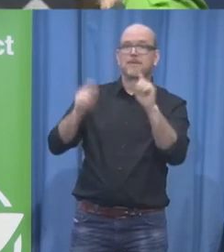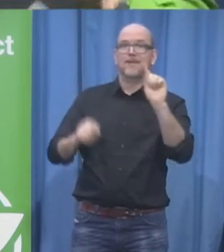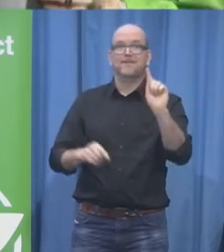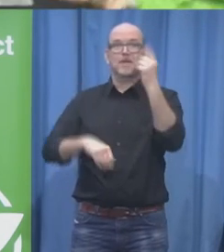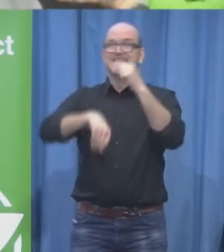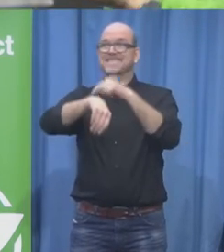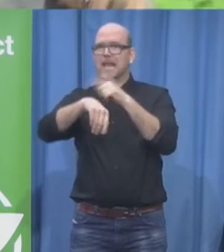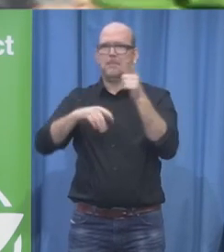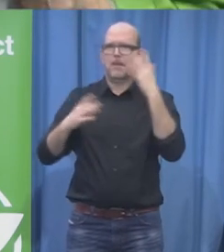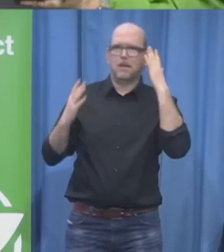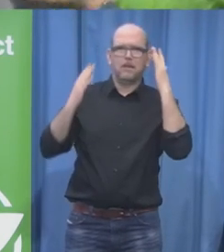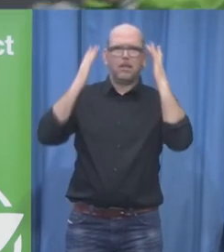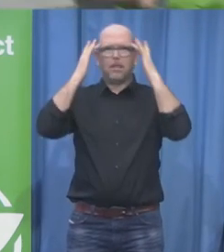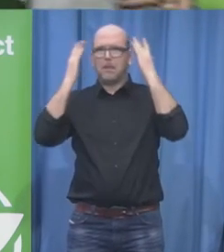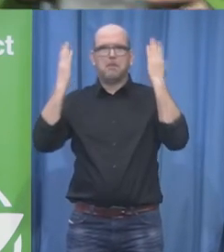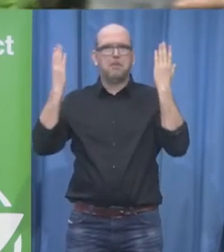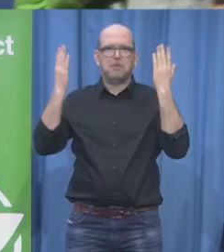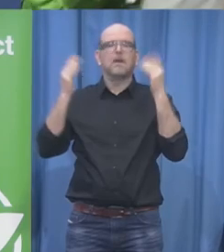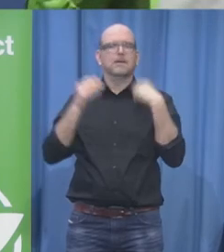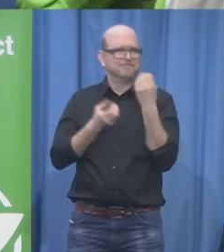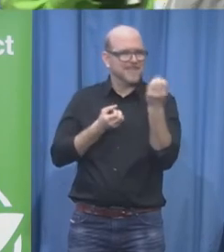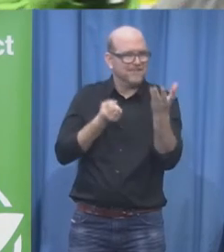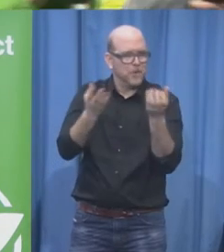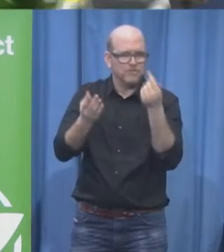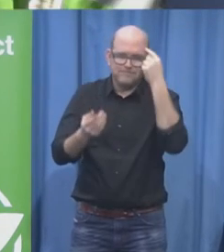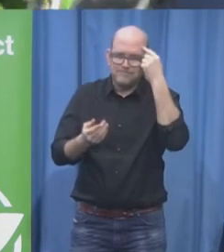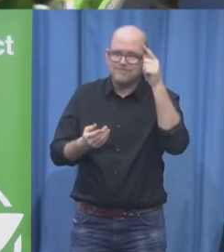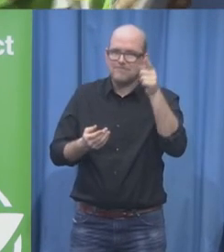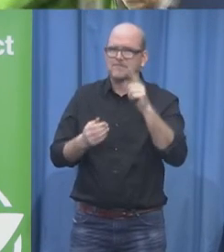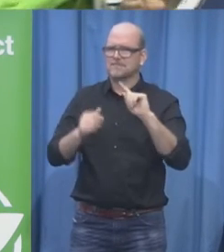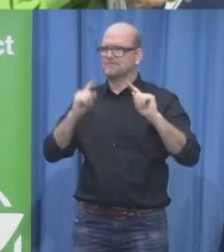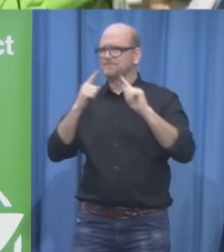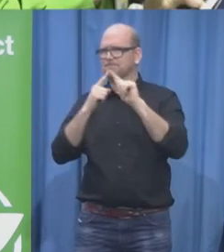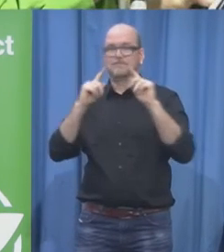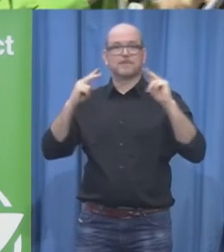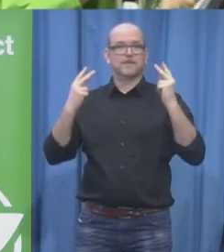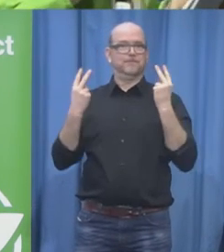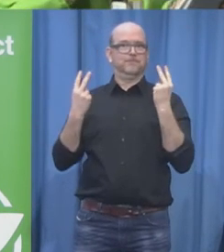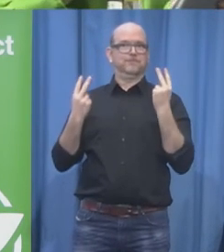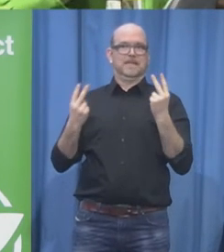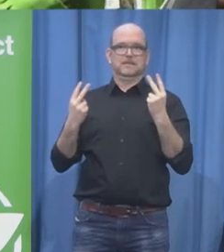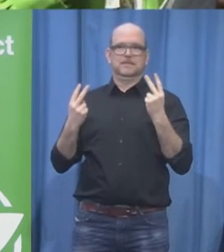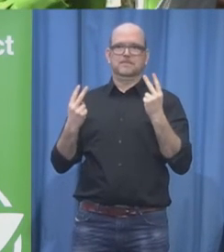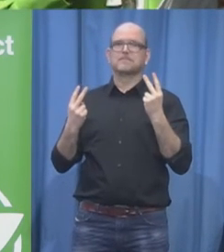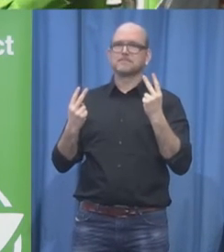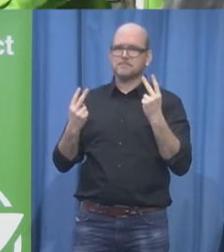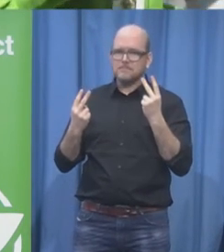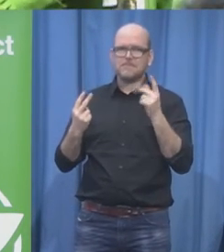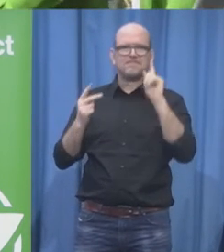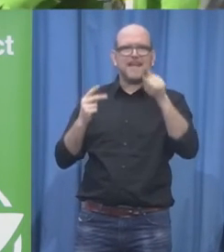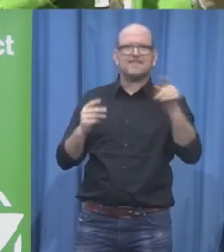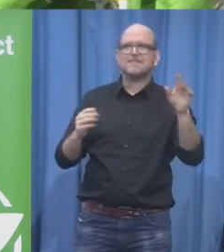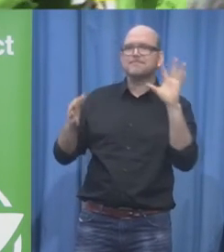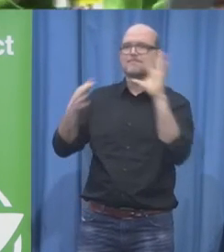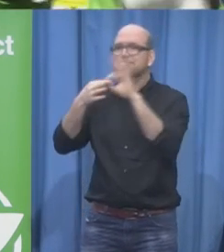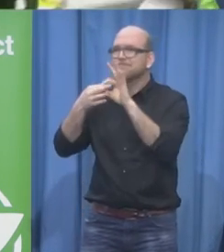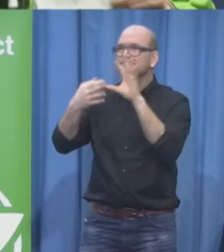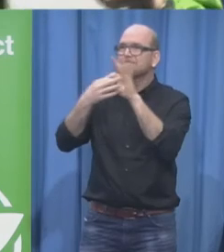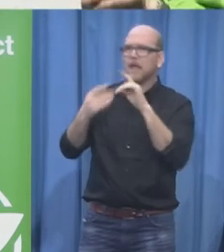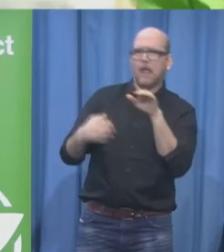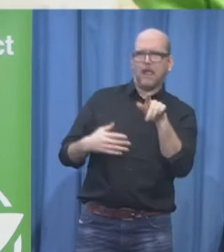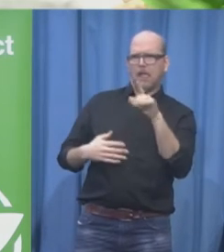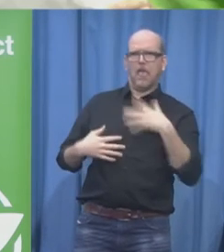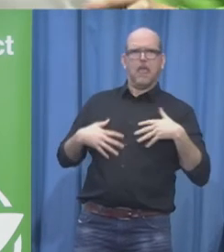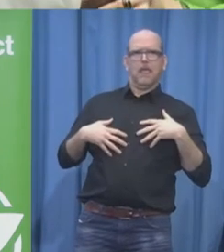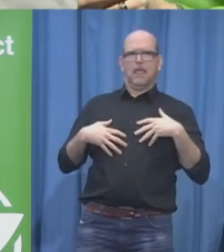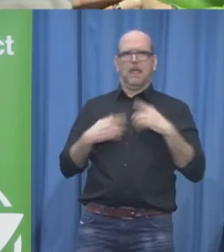to do over the next three days is to have conversation it's not even what happens in